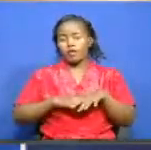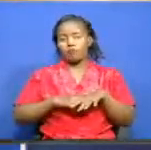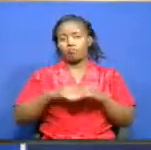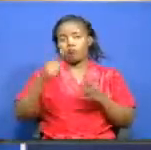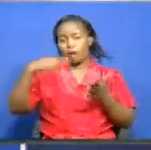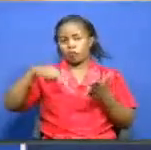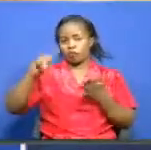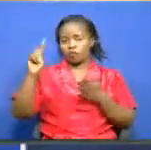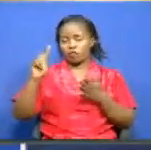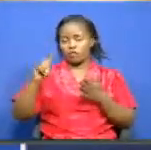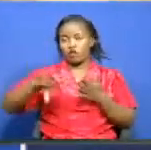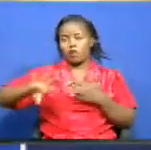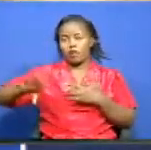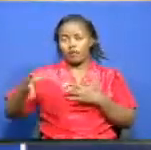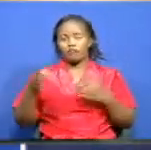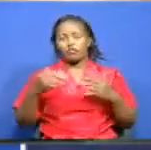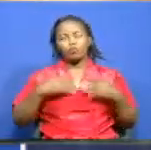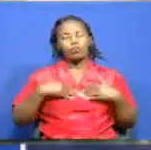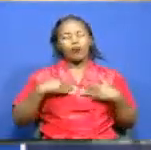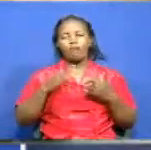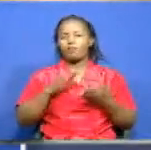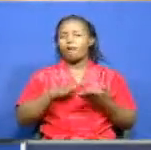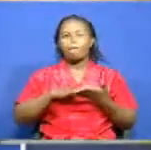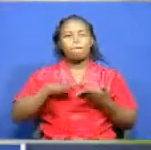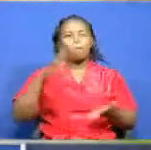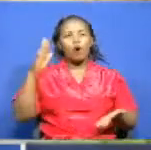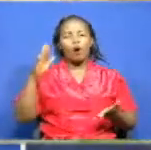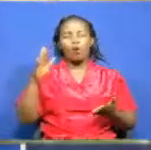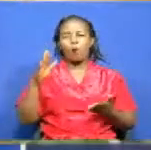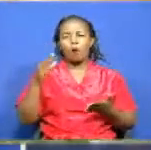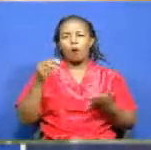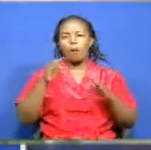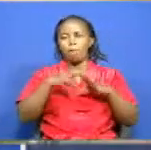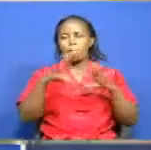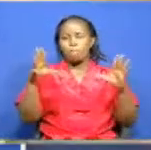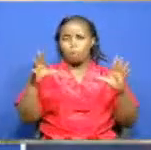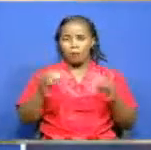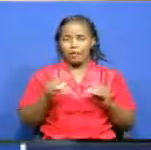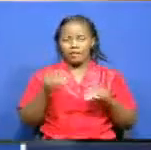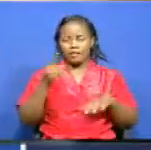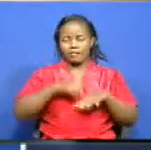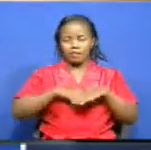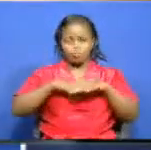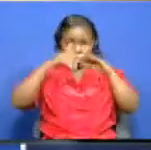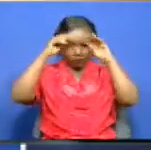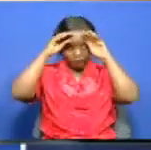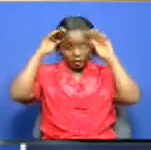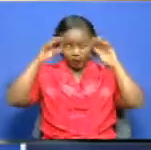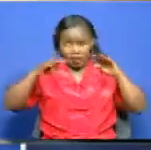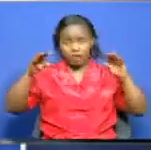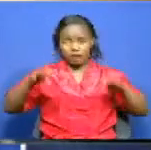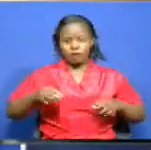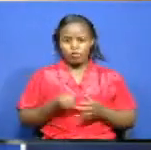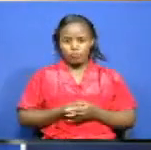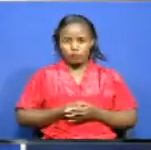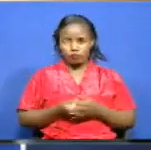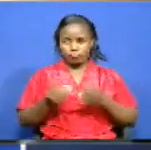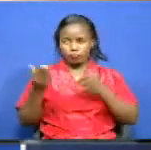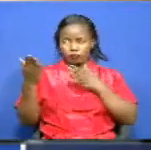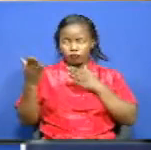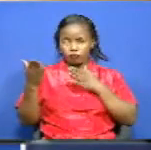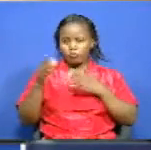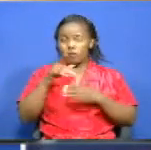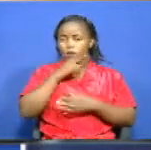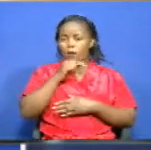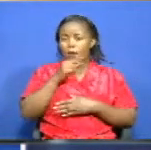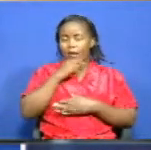counties receive the highest disbursement from the national government since the advent of devolution. Meanwhile, Abdul-Kadir Haji is said to be sworn